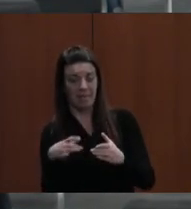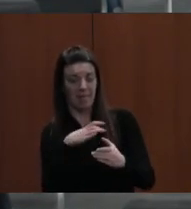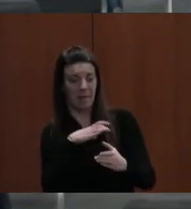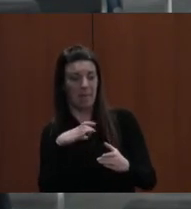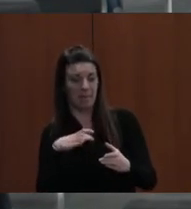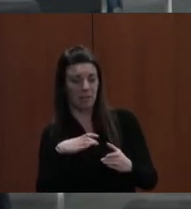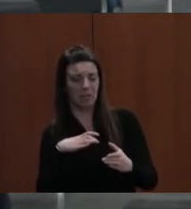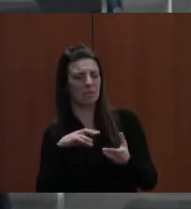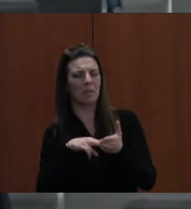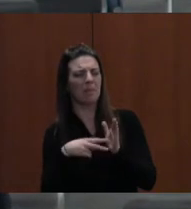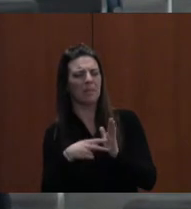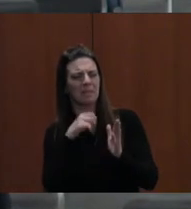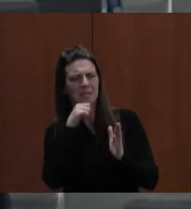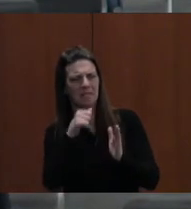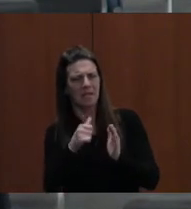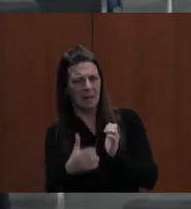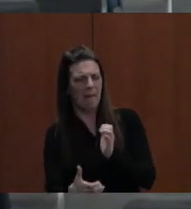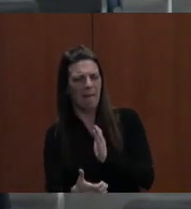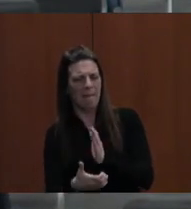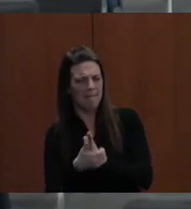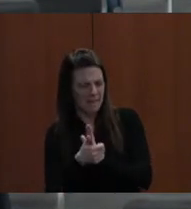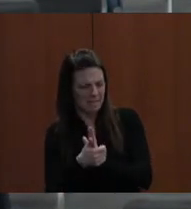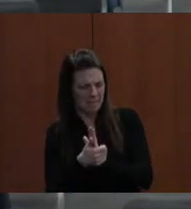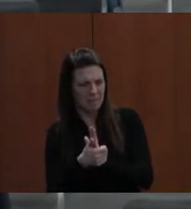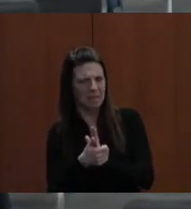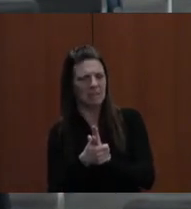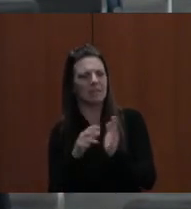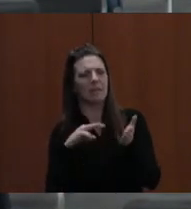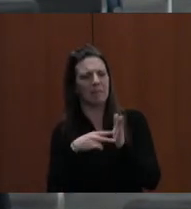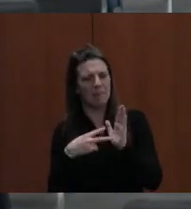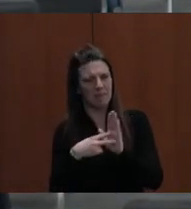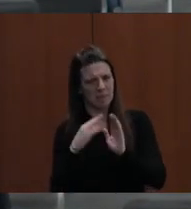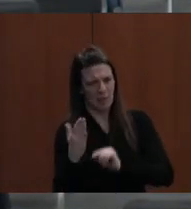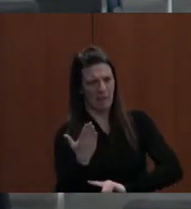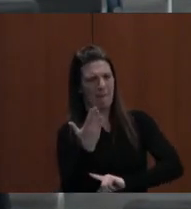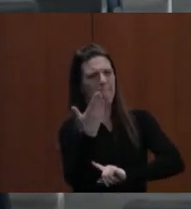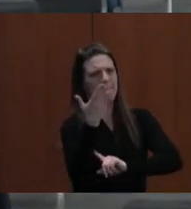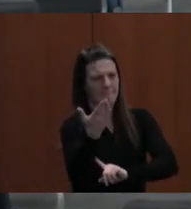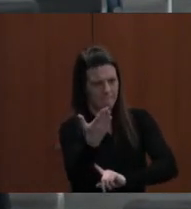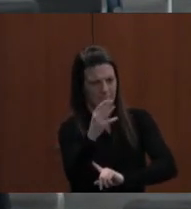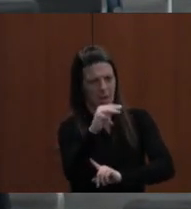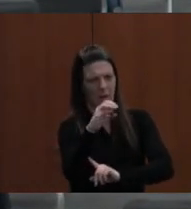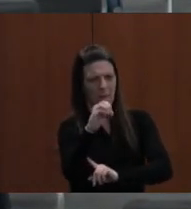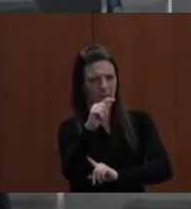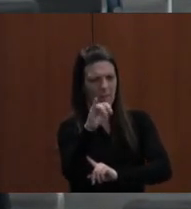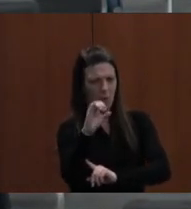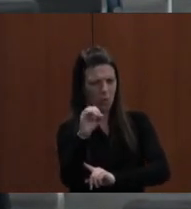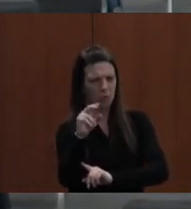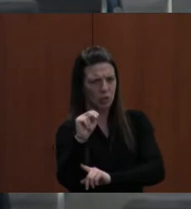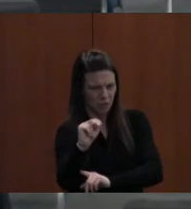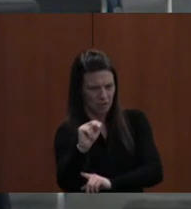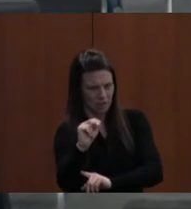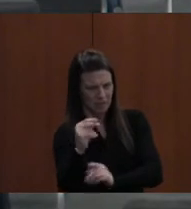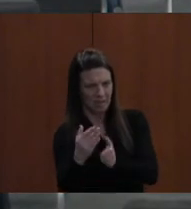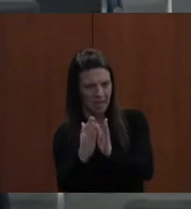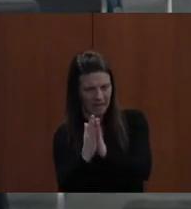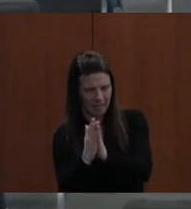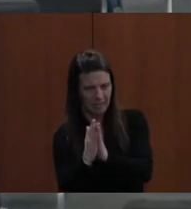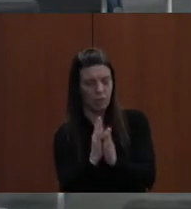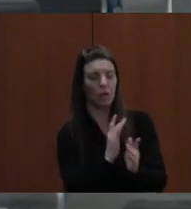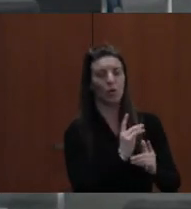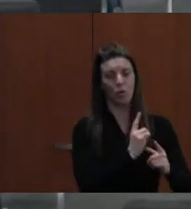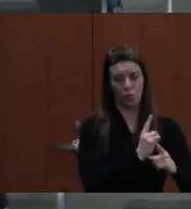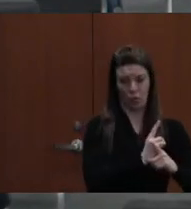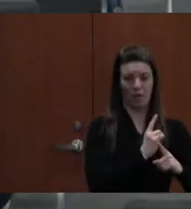BE A BUDGET AMENDMENT, THAT WOULD JUST BE A MOTION TO MAKE THE ASK, RIGHT? RIGHT. IT WOULD BE A CHOICE THAT THEY CERTAINLY COULD MAKE.